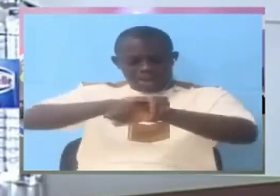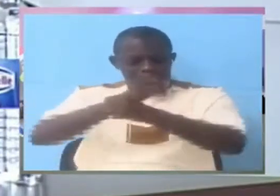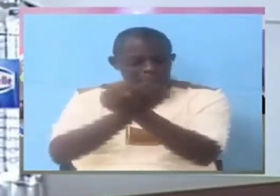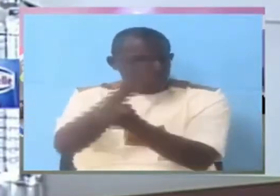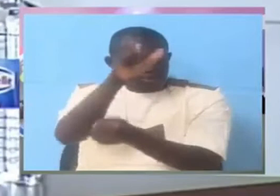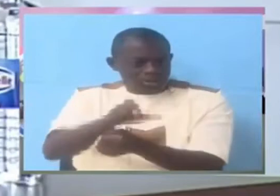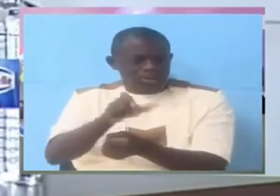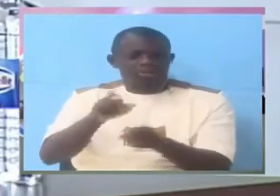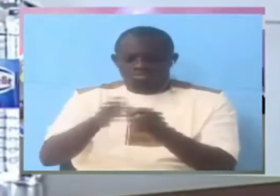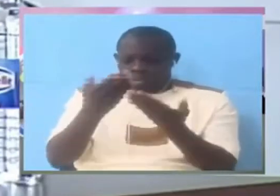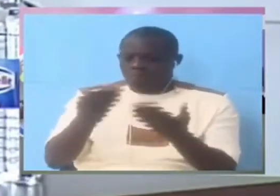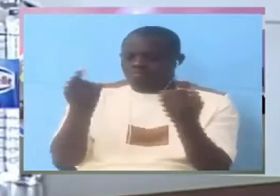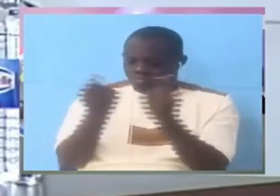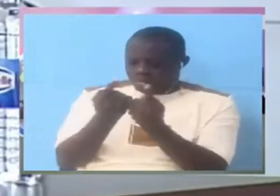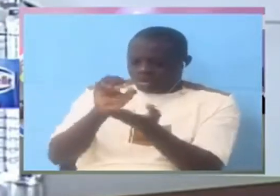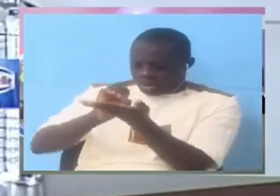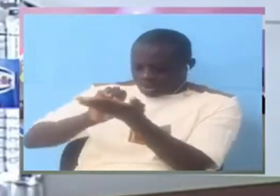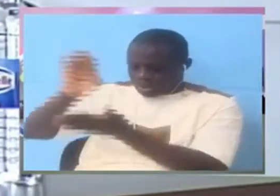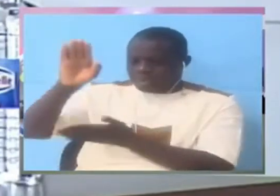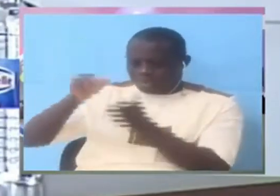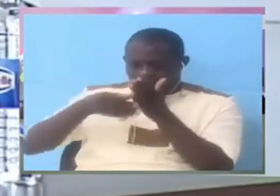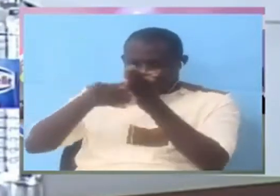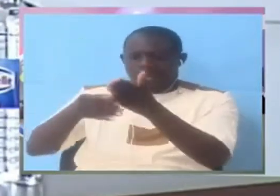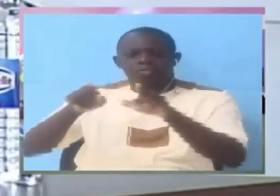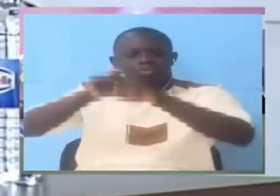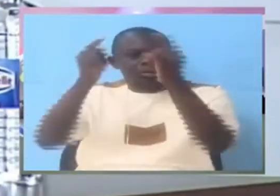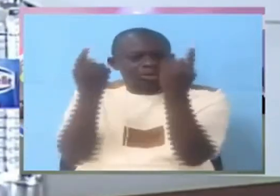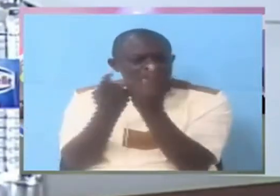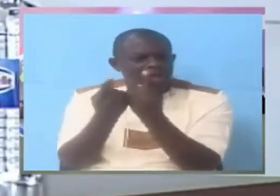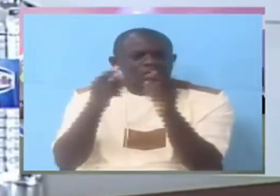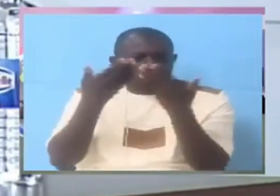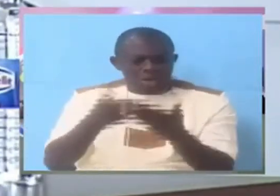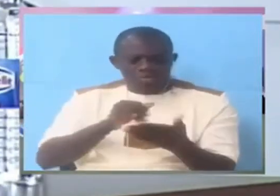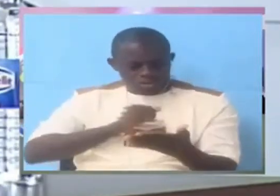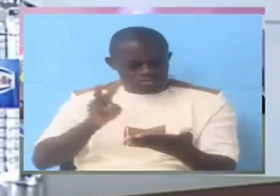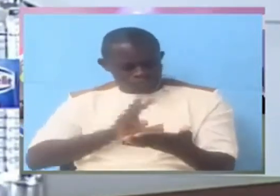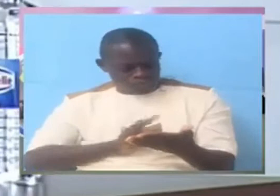this is that the DG will send it to the department concerned to look into it you